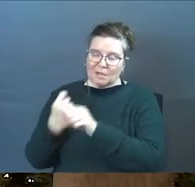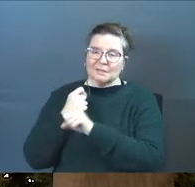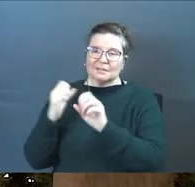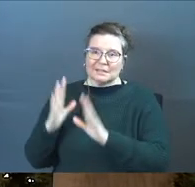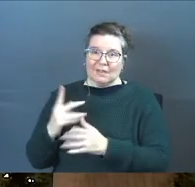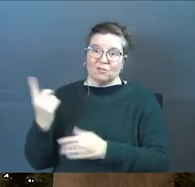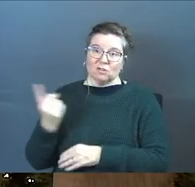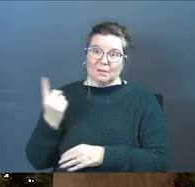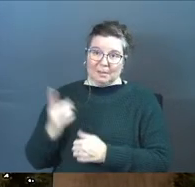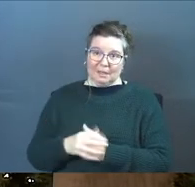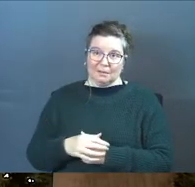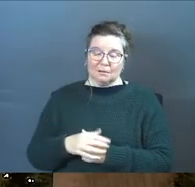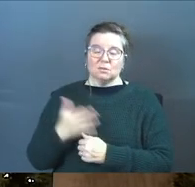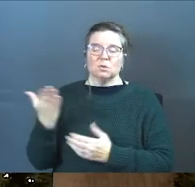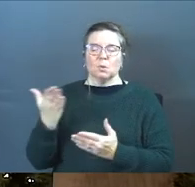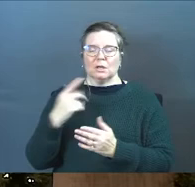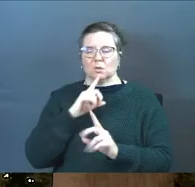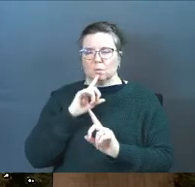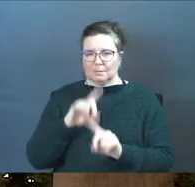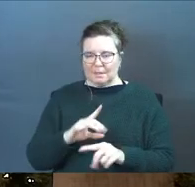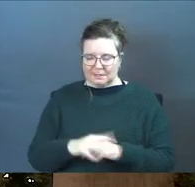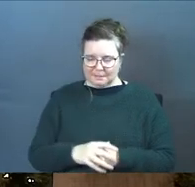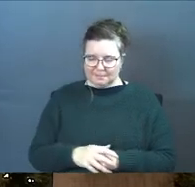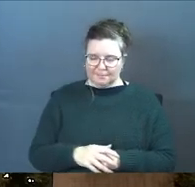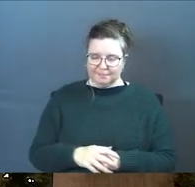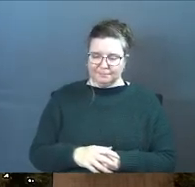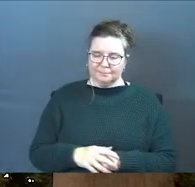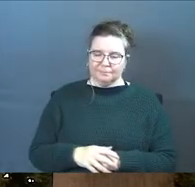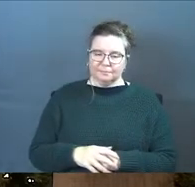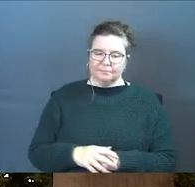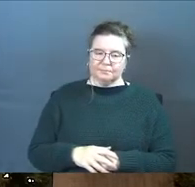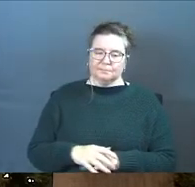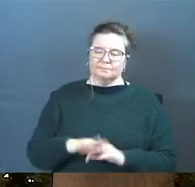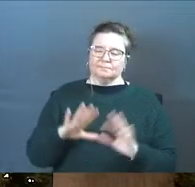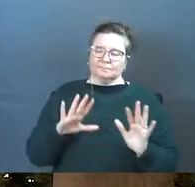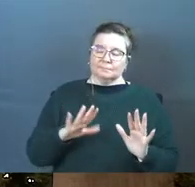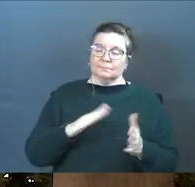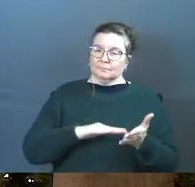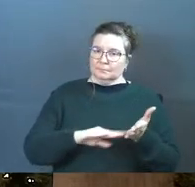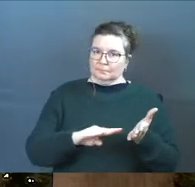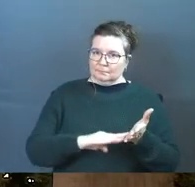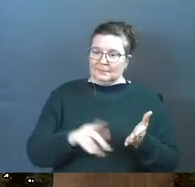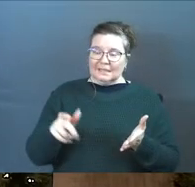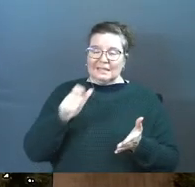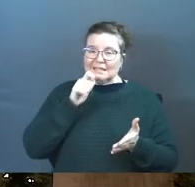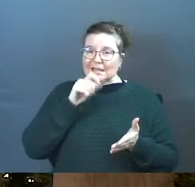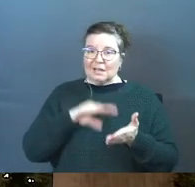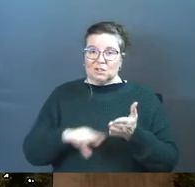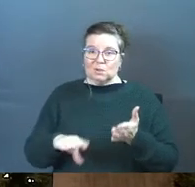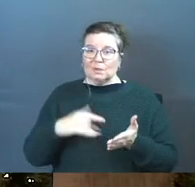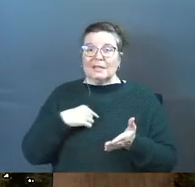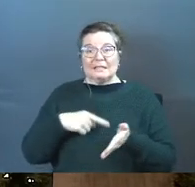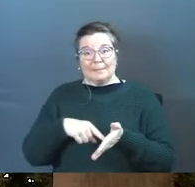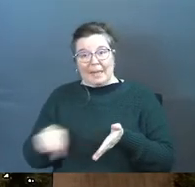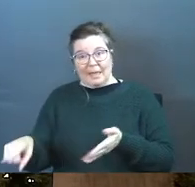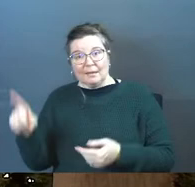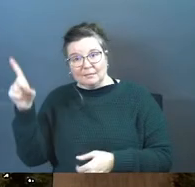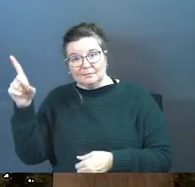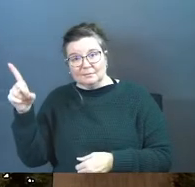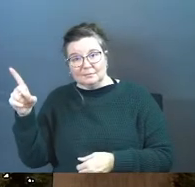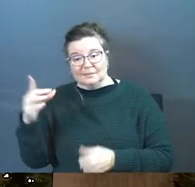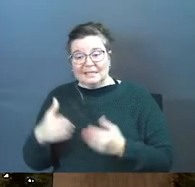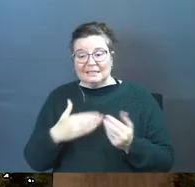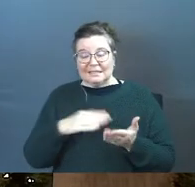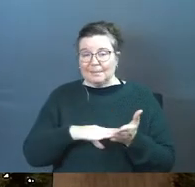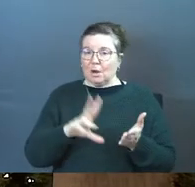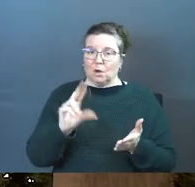Savior something. So here's the responses. To be excused. He's not excusing he's paying. It's